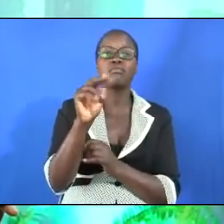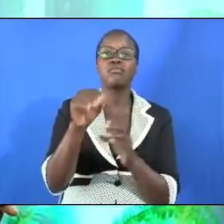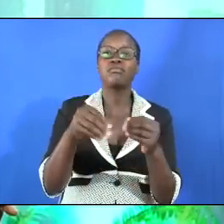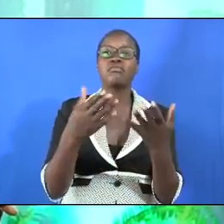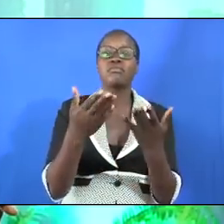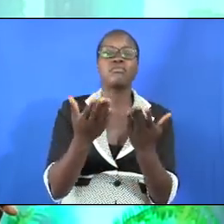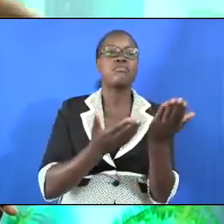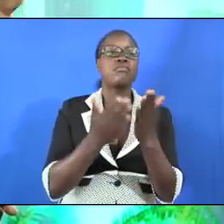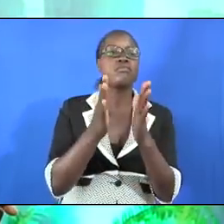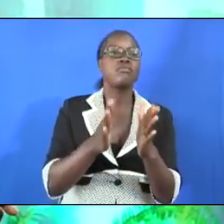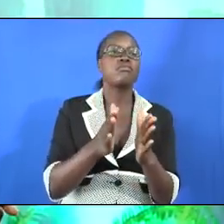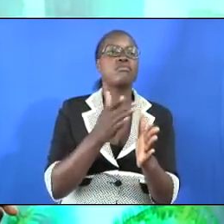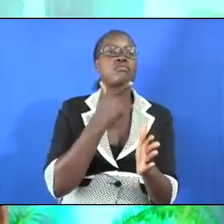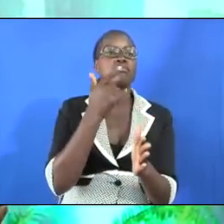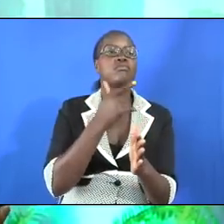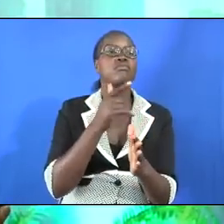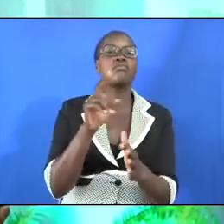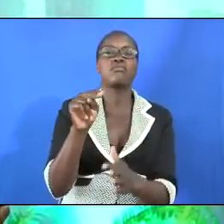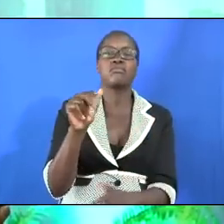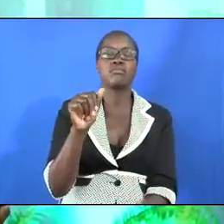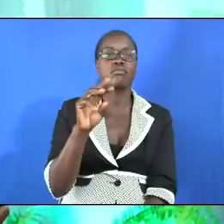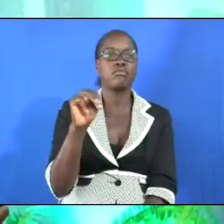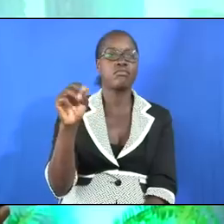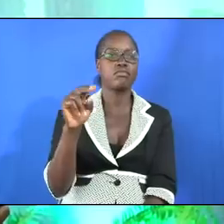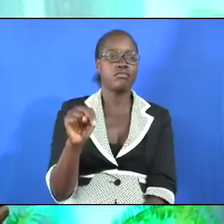over to a servant to tell Naaman